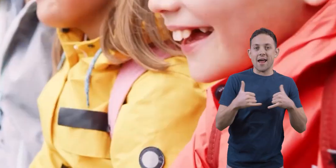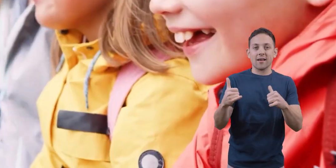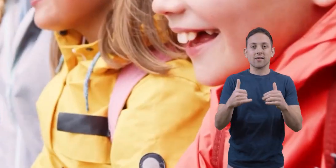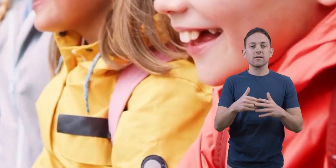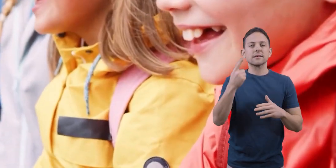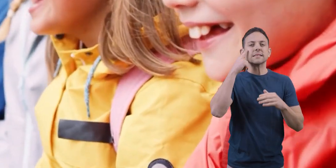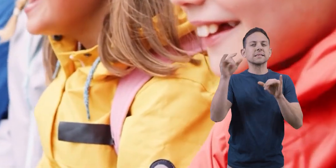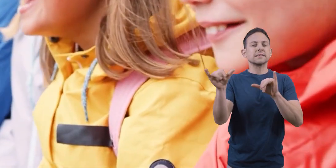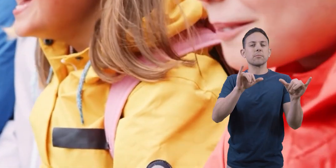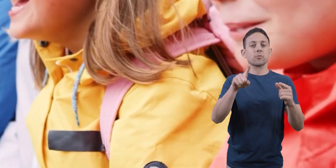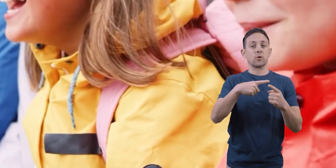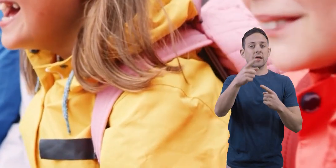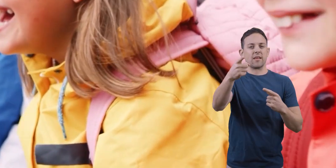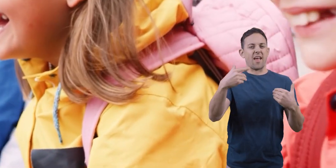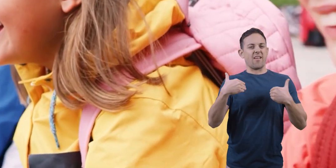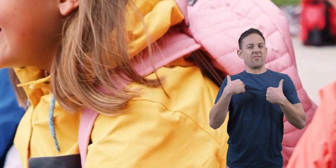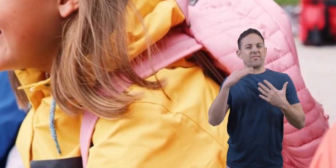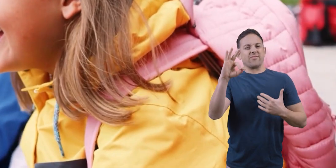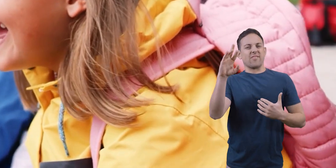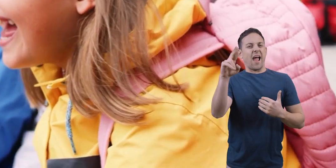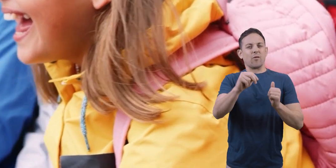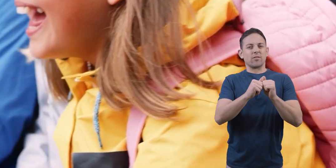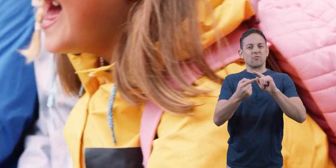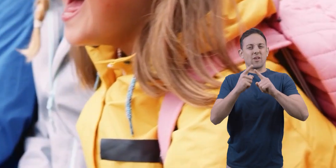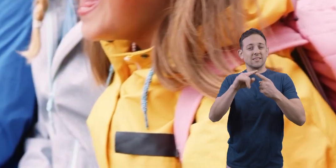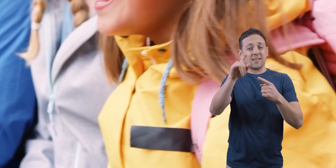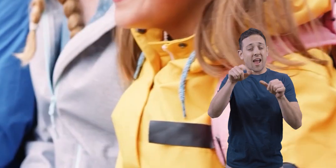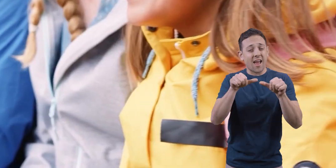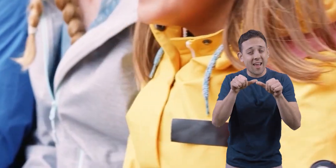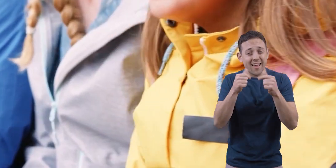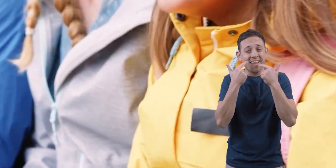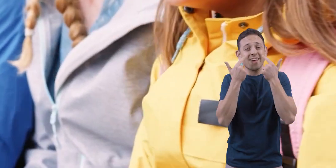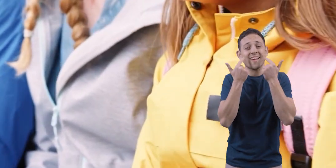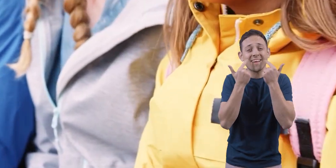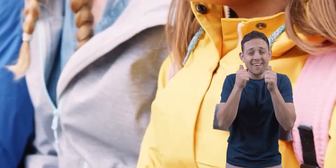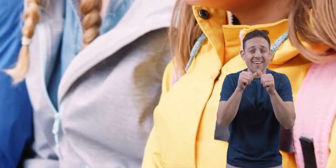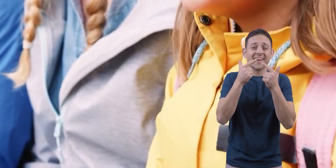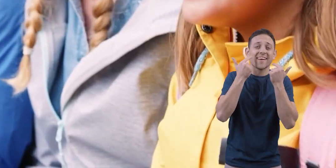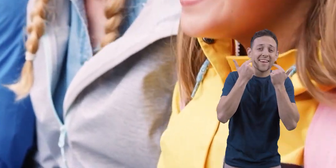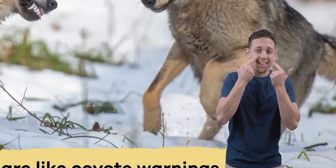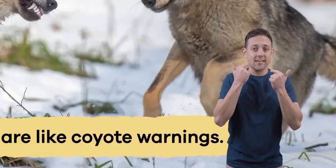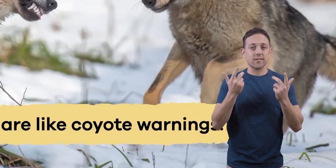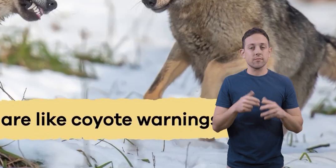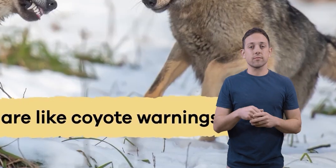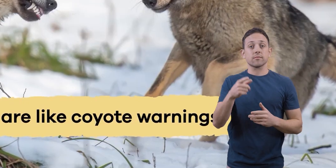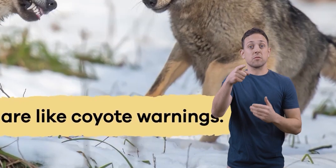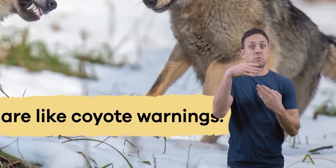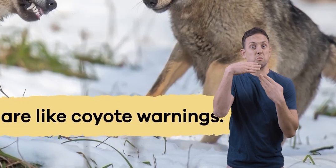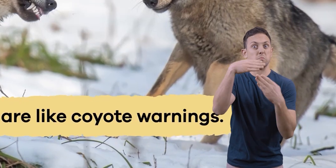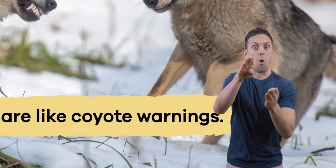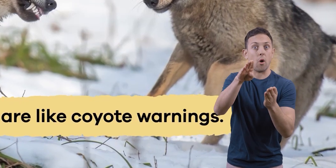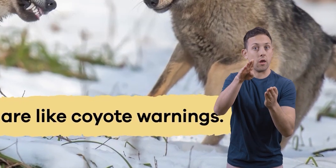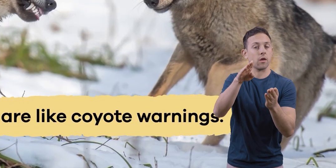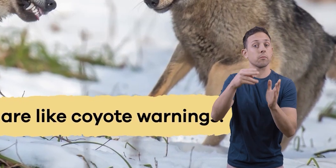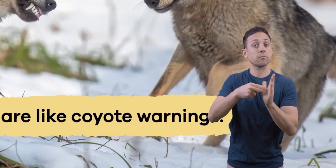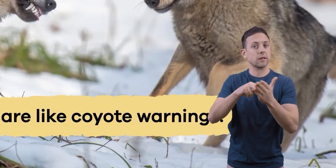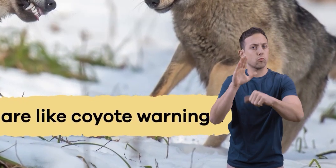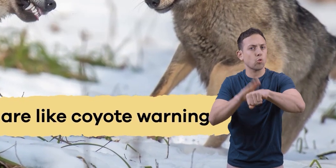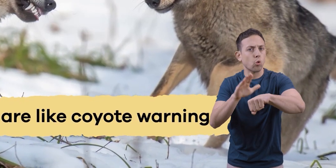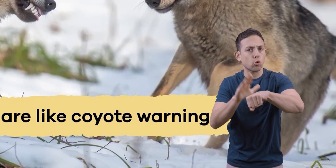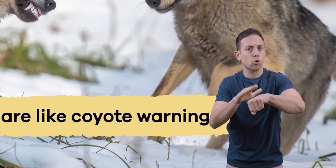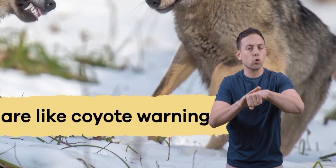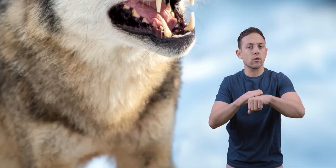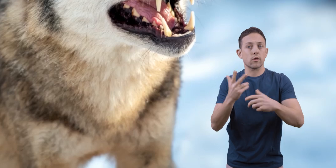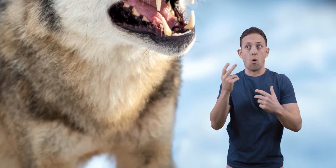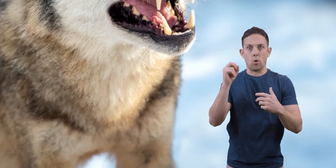It is similar to when you're having so much fun with your friends that you can't stop giggling. Barks, on the other hand, are for